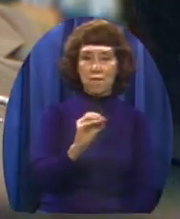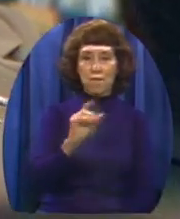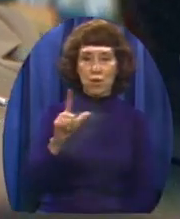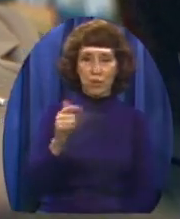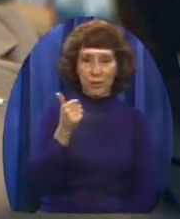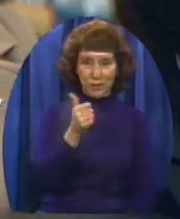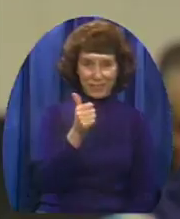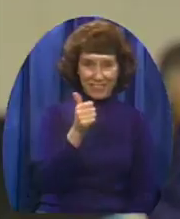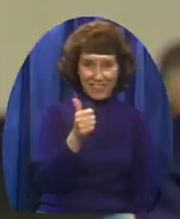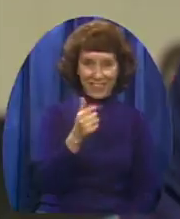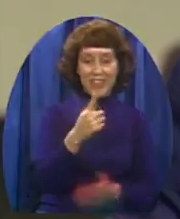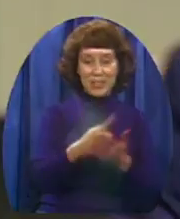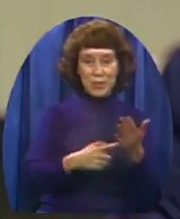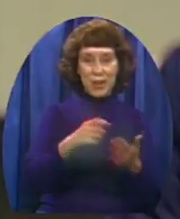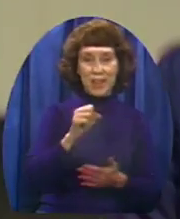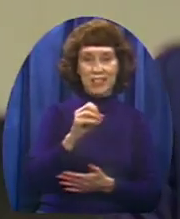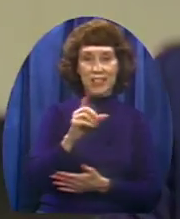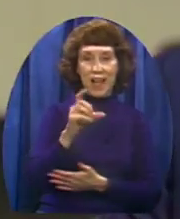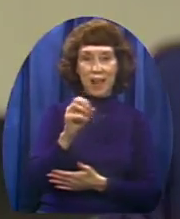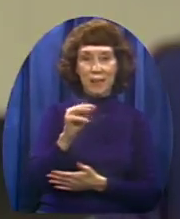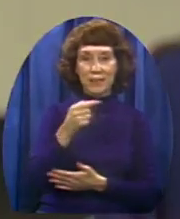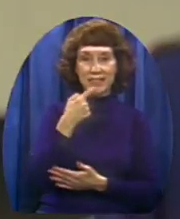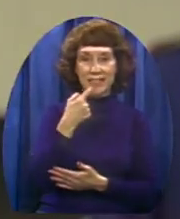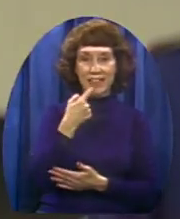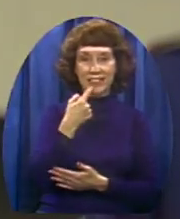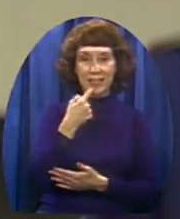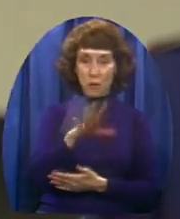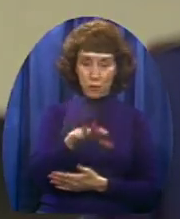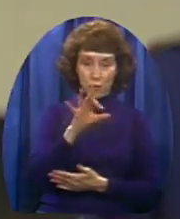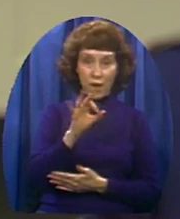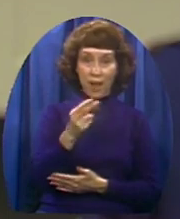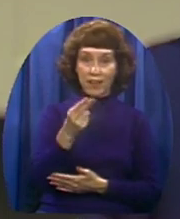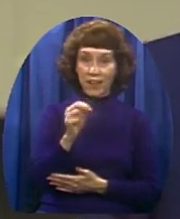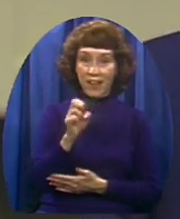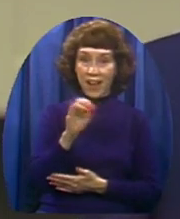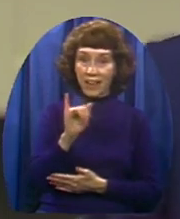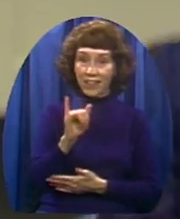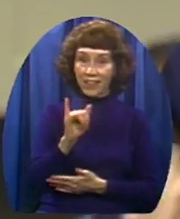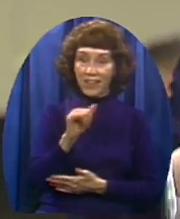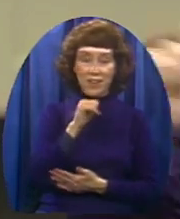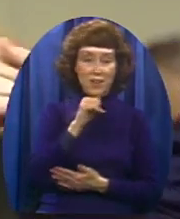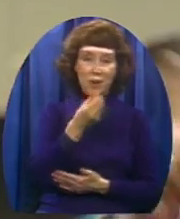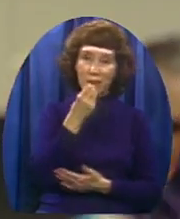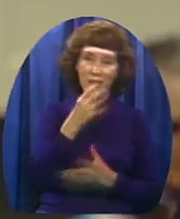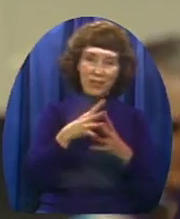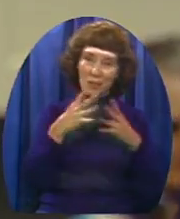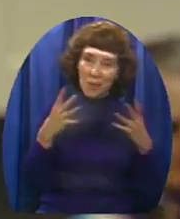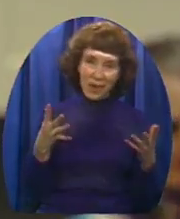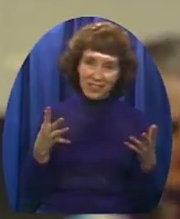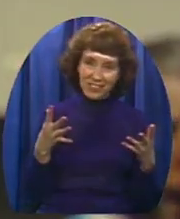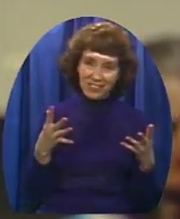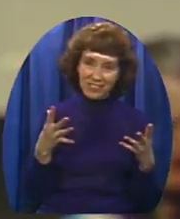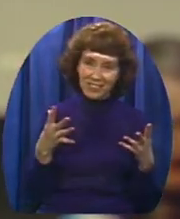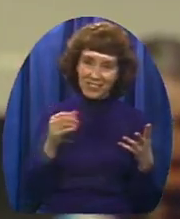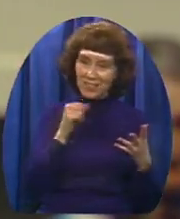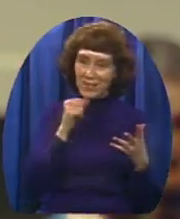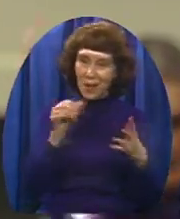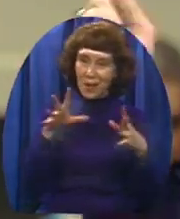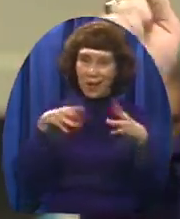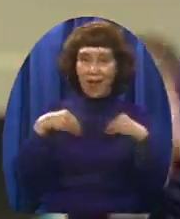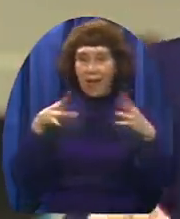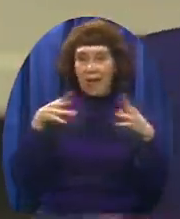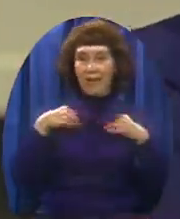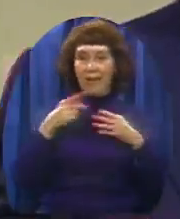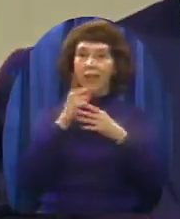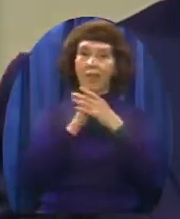is saying here Have you found some honey? Don't eat too much of it Because nobody believes it but you, if you believe it They